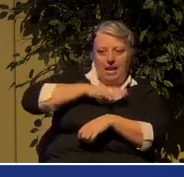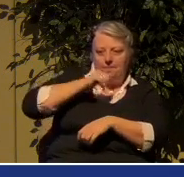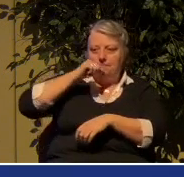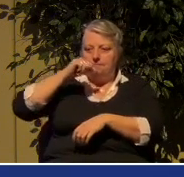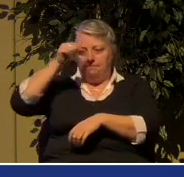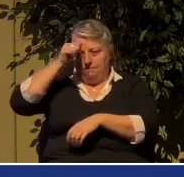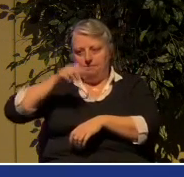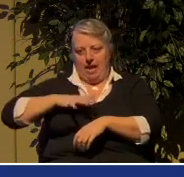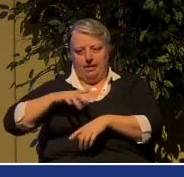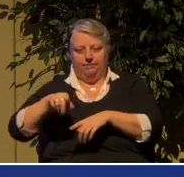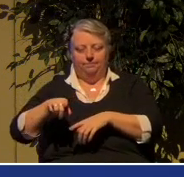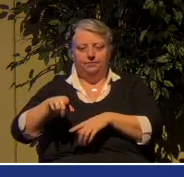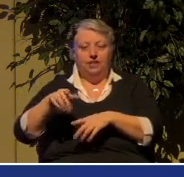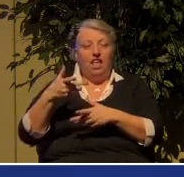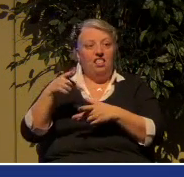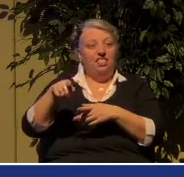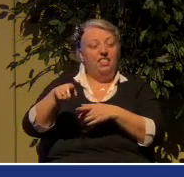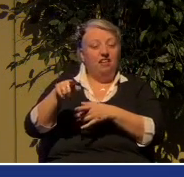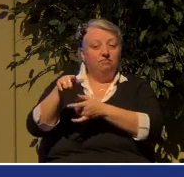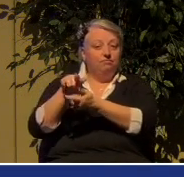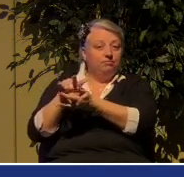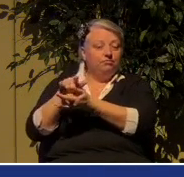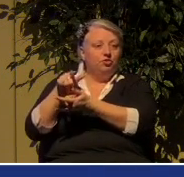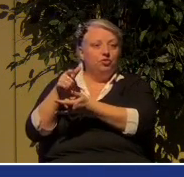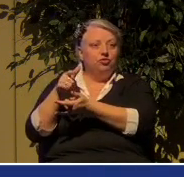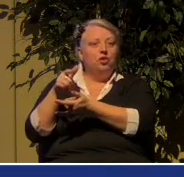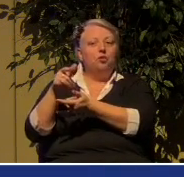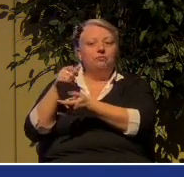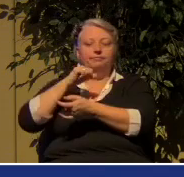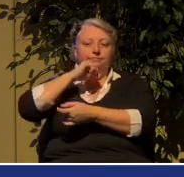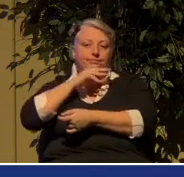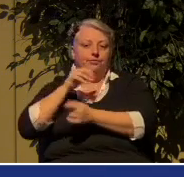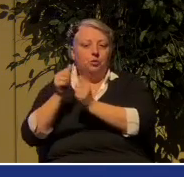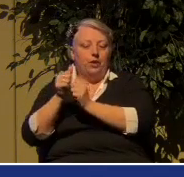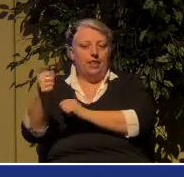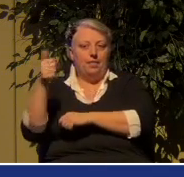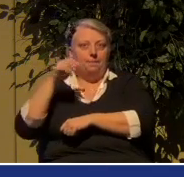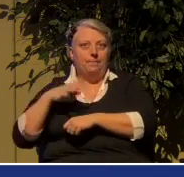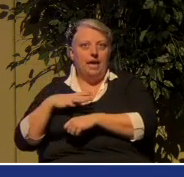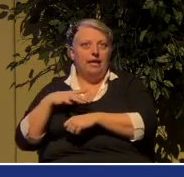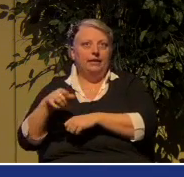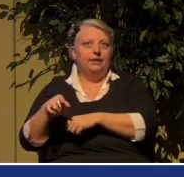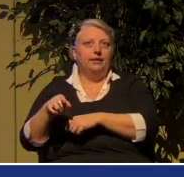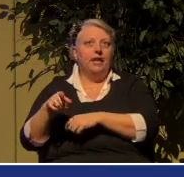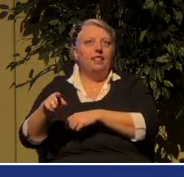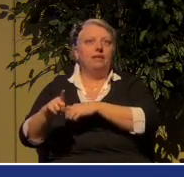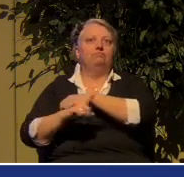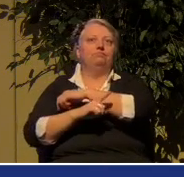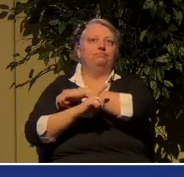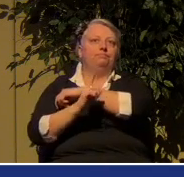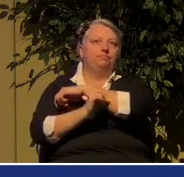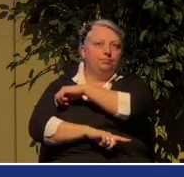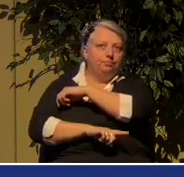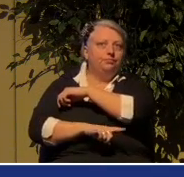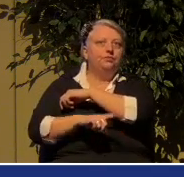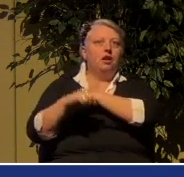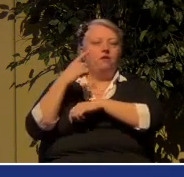acts with other men and received in themselves the due penalty for their perversion.